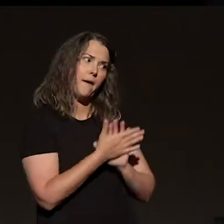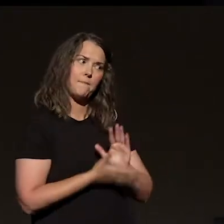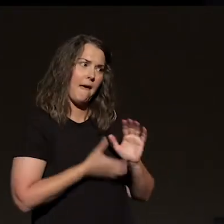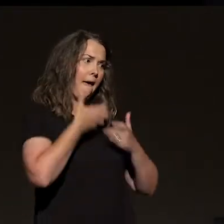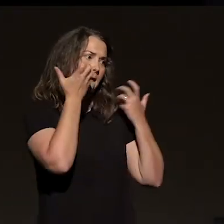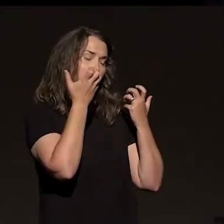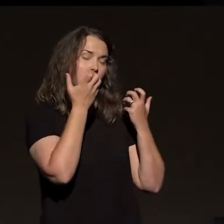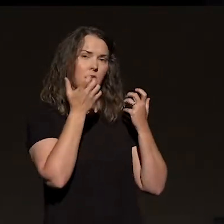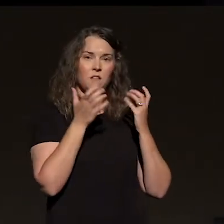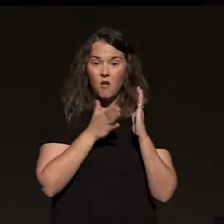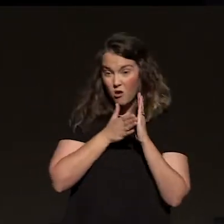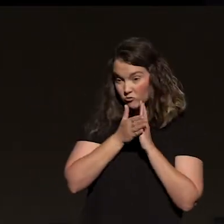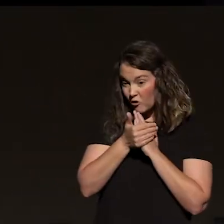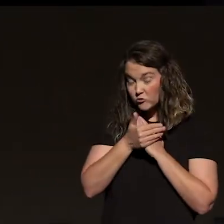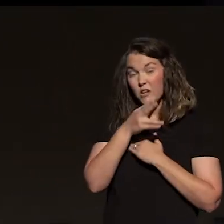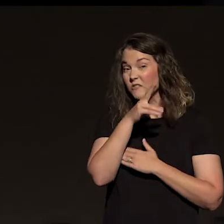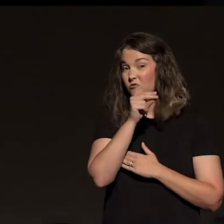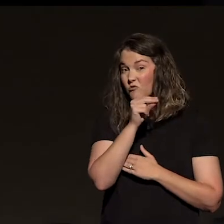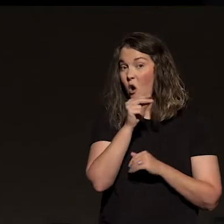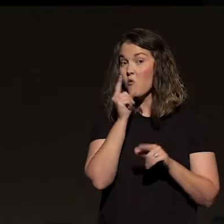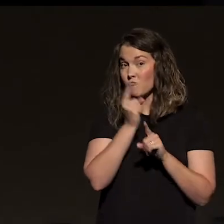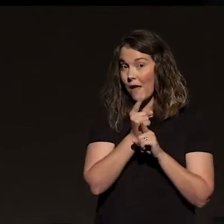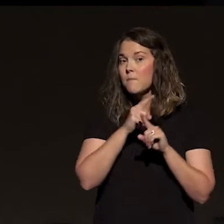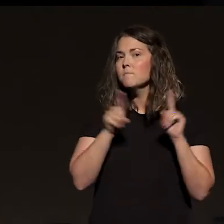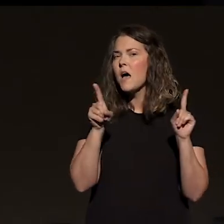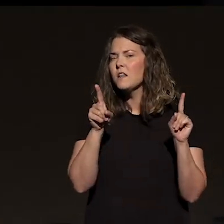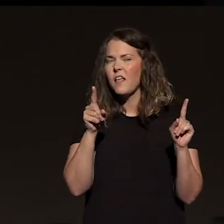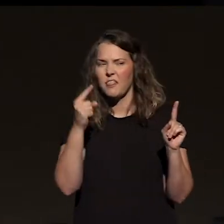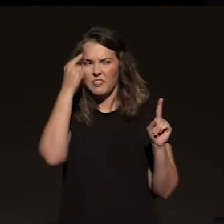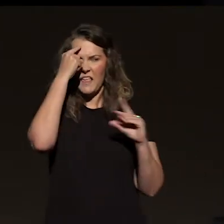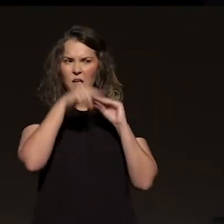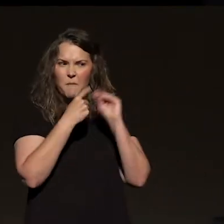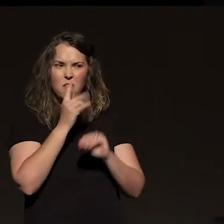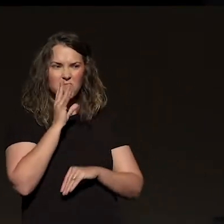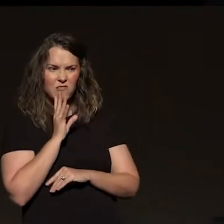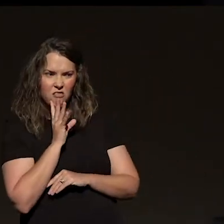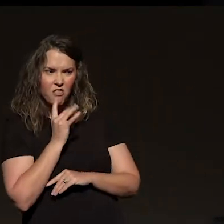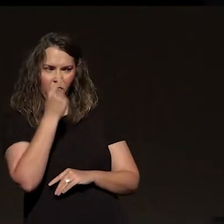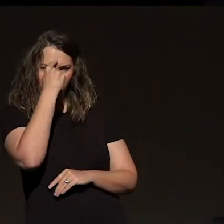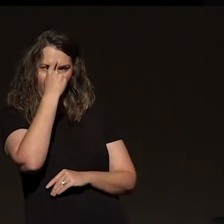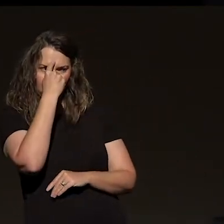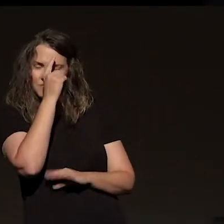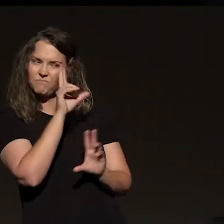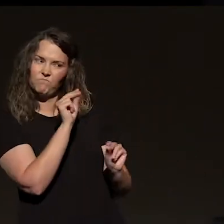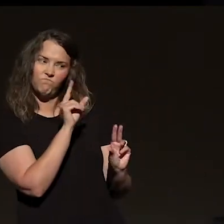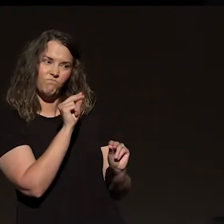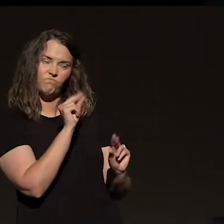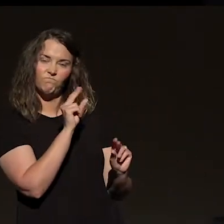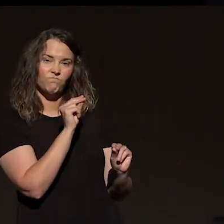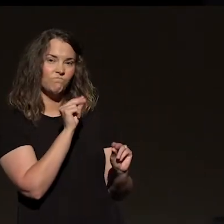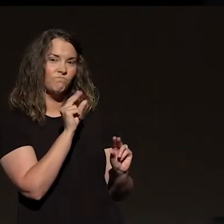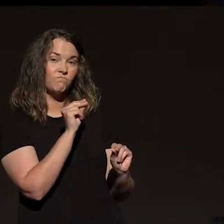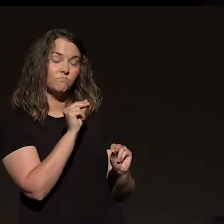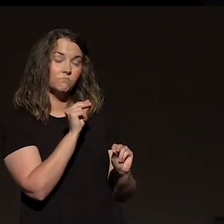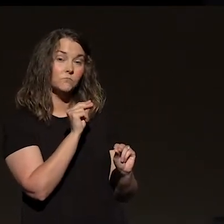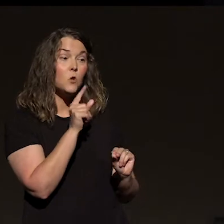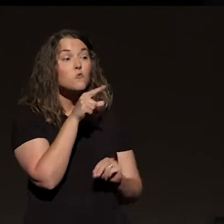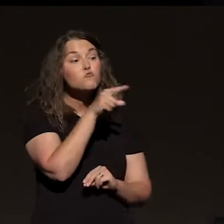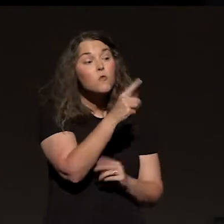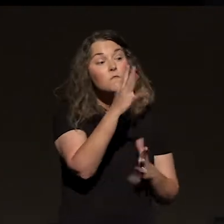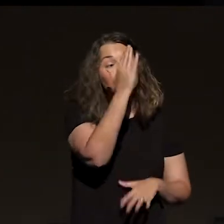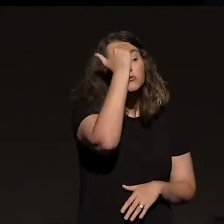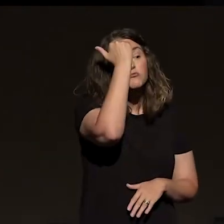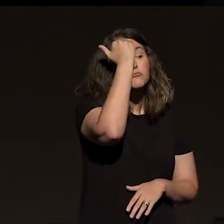sin right there. But Jesus said, I'm saying to you, don't even entertain lustful thoughts in your mind. I mean, you've heard, hey,